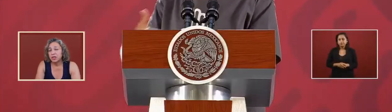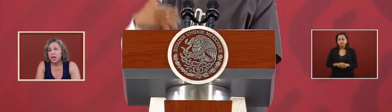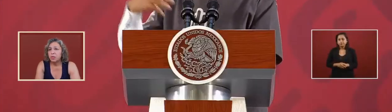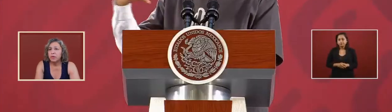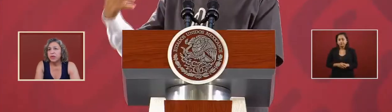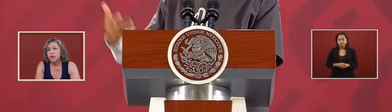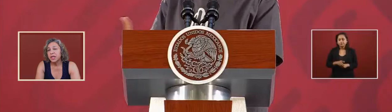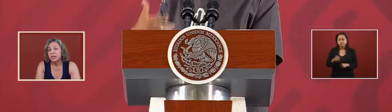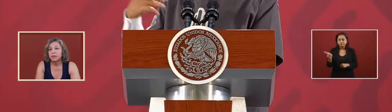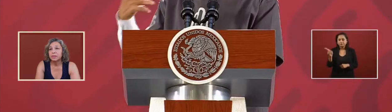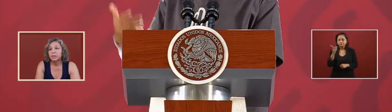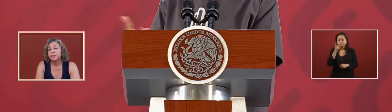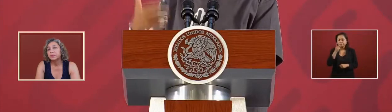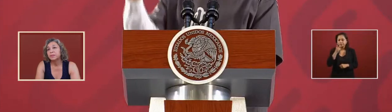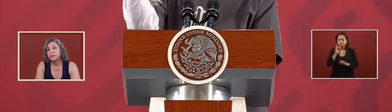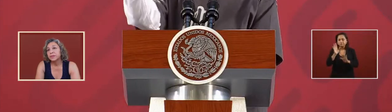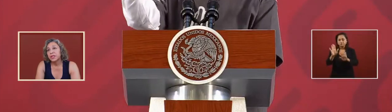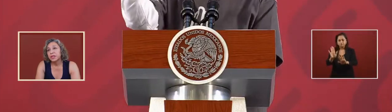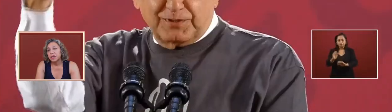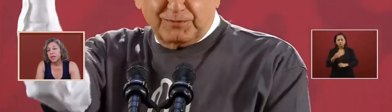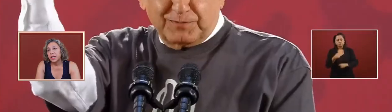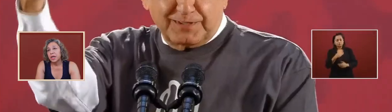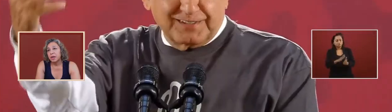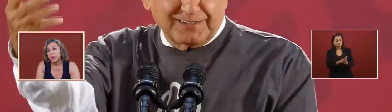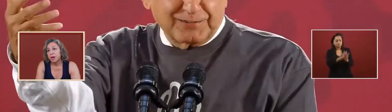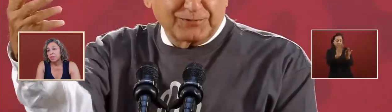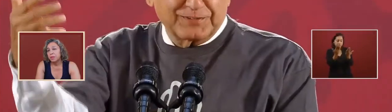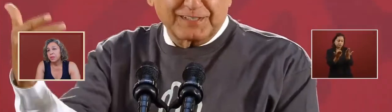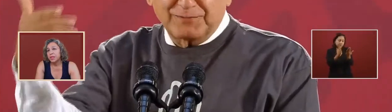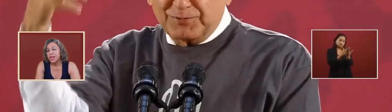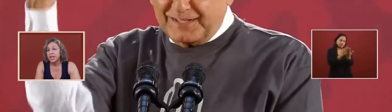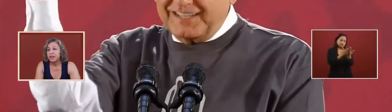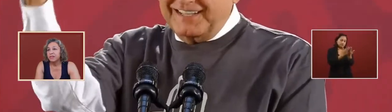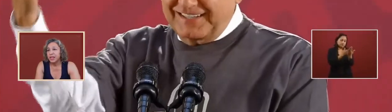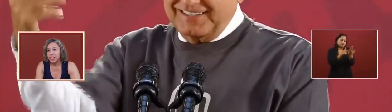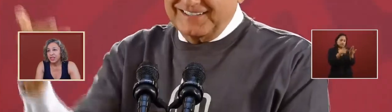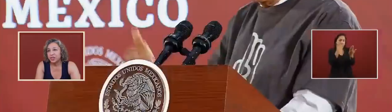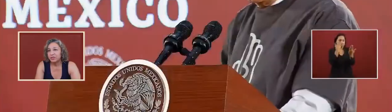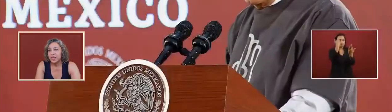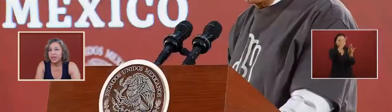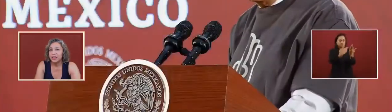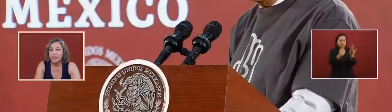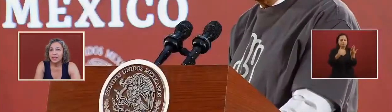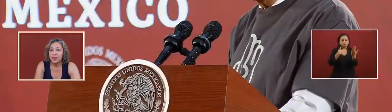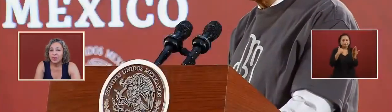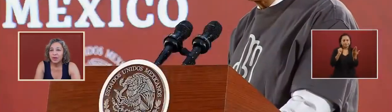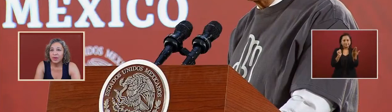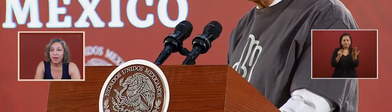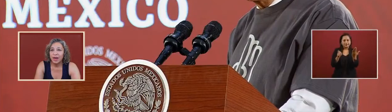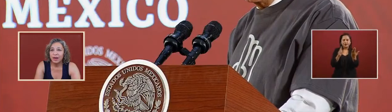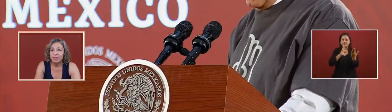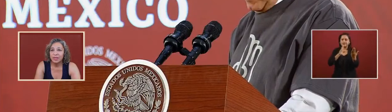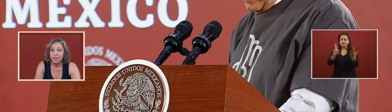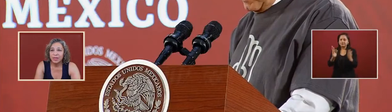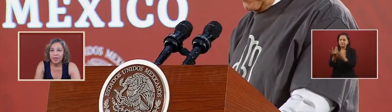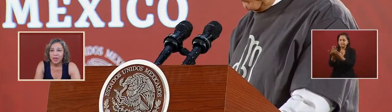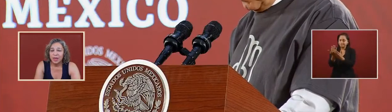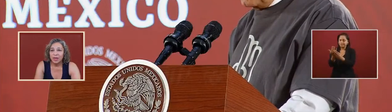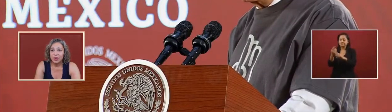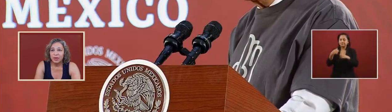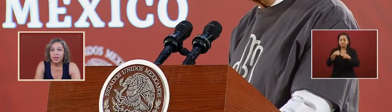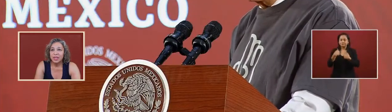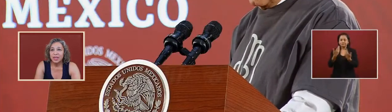so then I reviewed it and I'm taking advantage because no I was